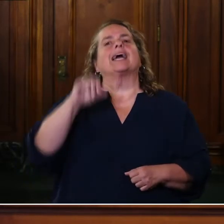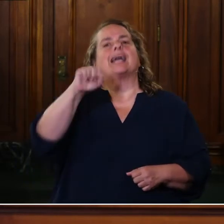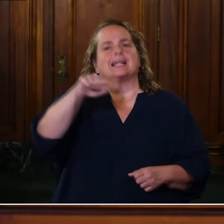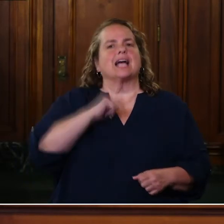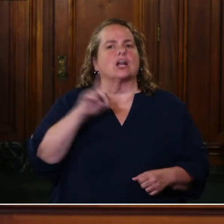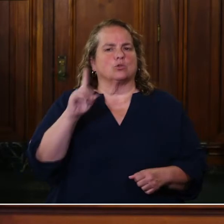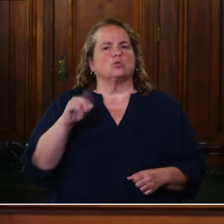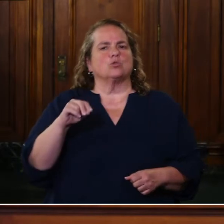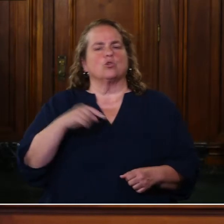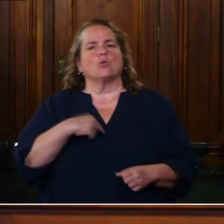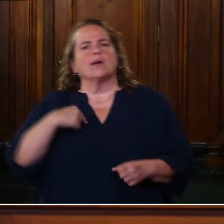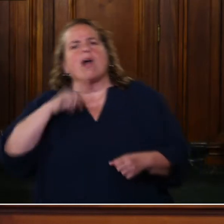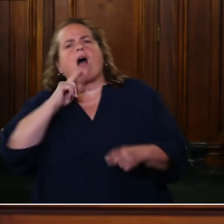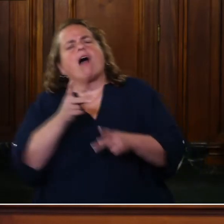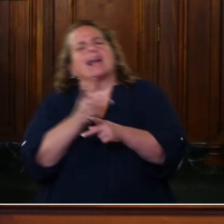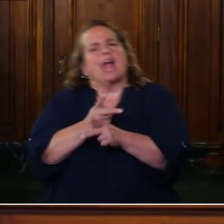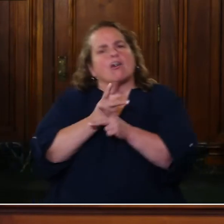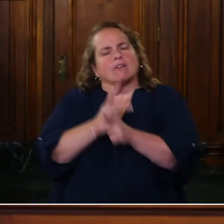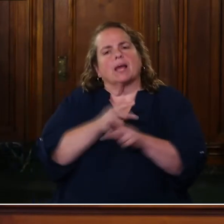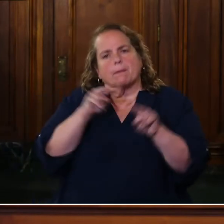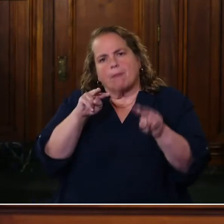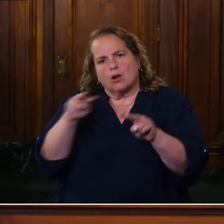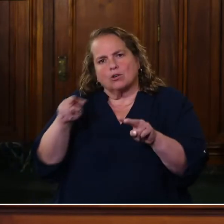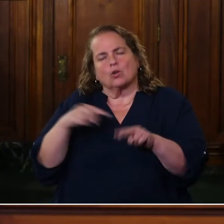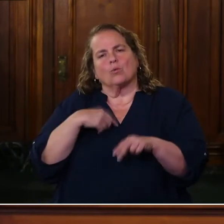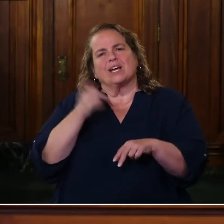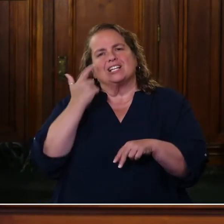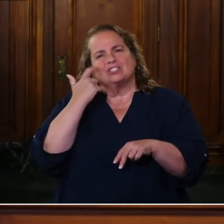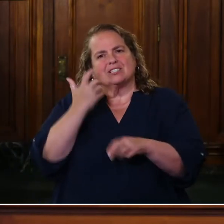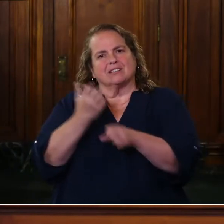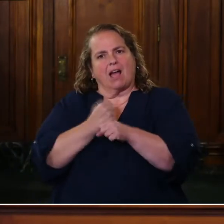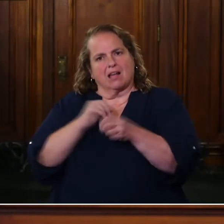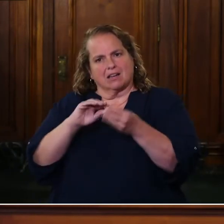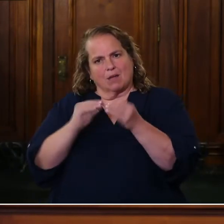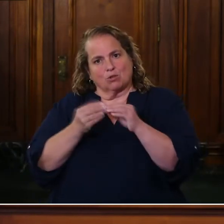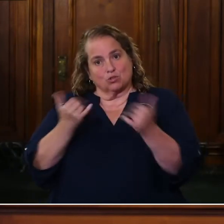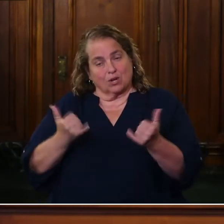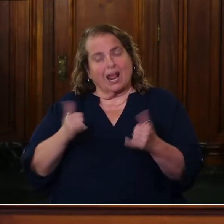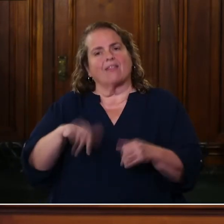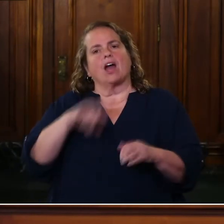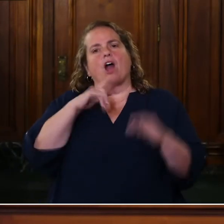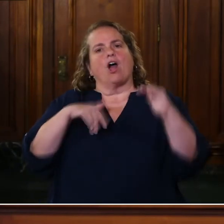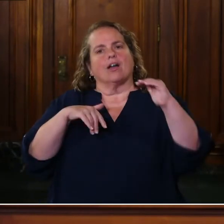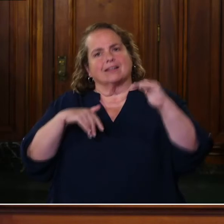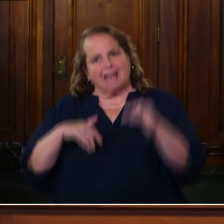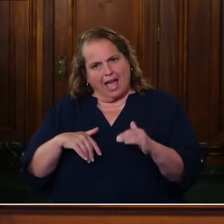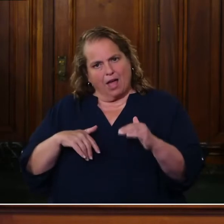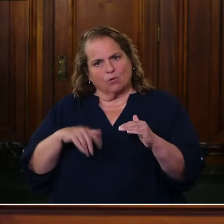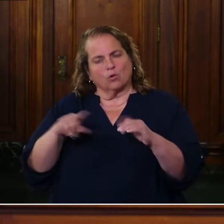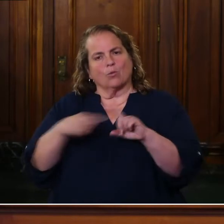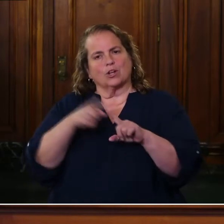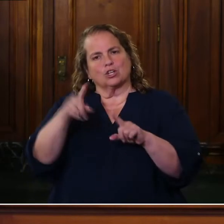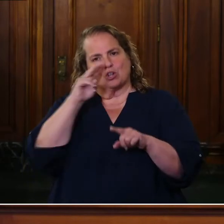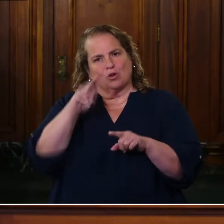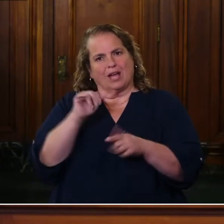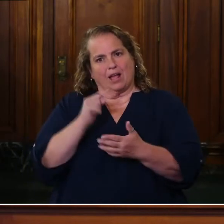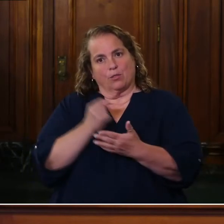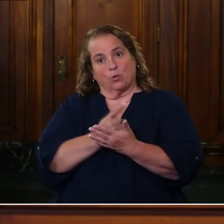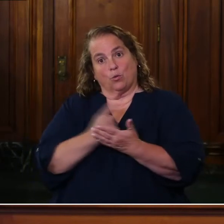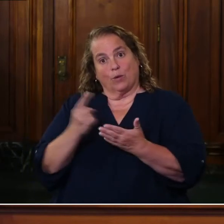are very carefully monitoring this. I mean, we just had numbers today that are down. When you look at the weekly